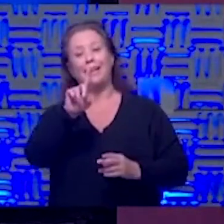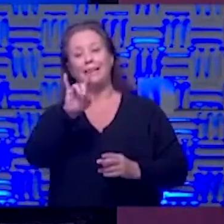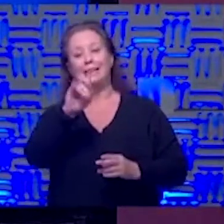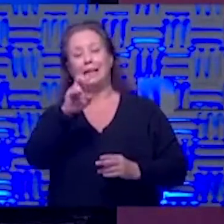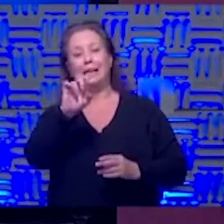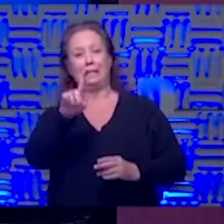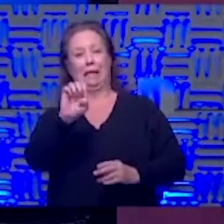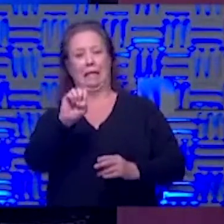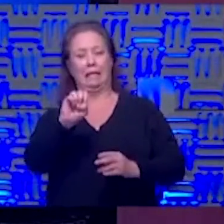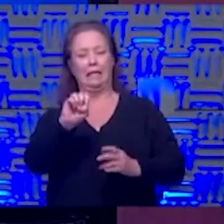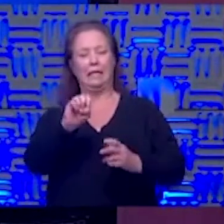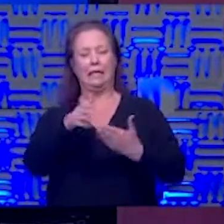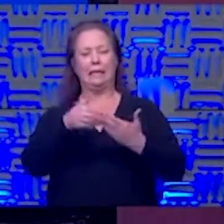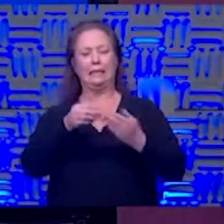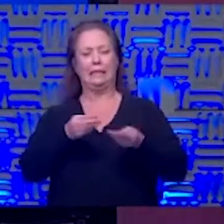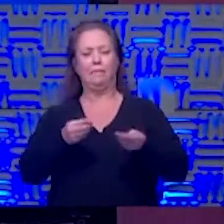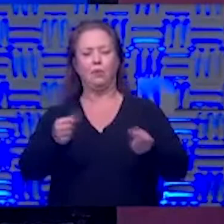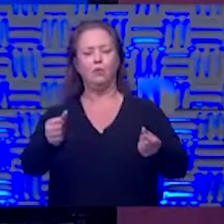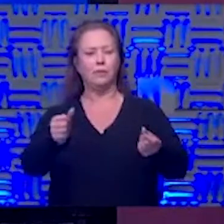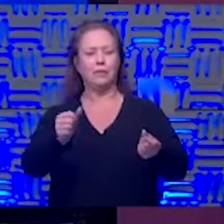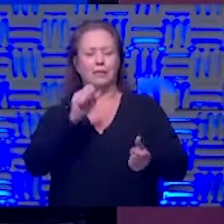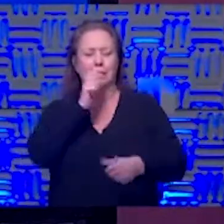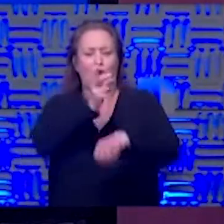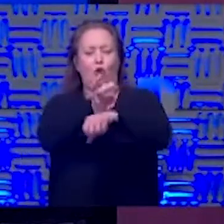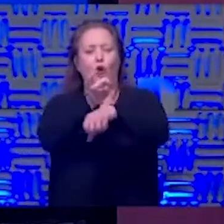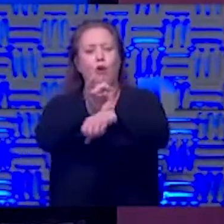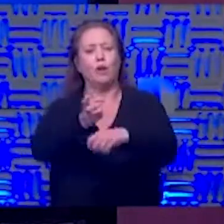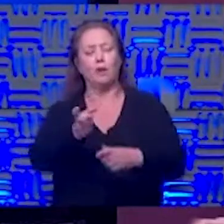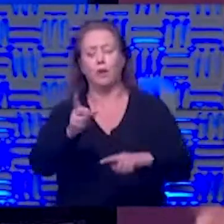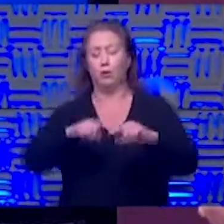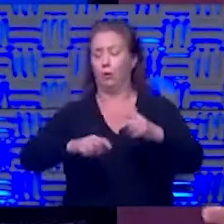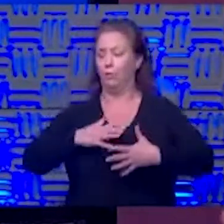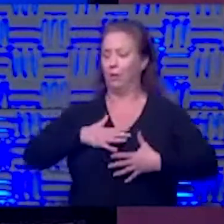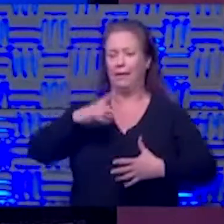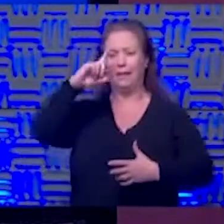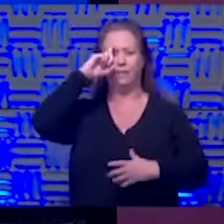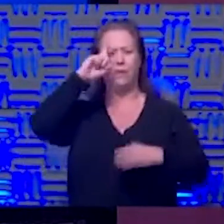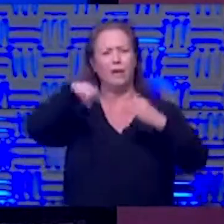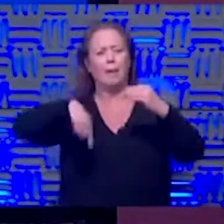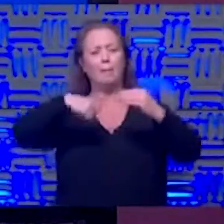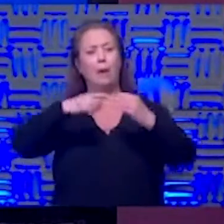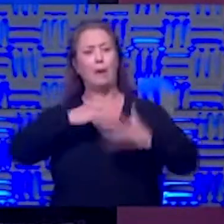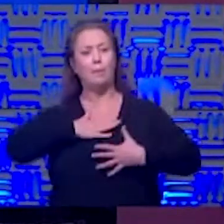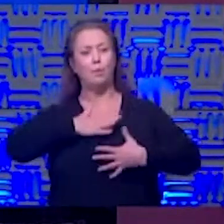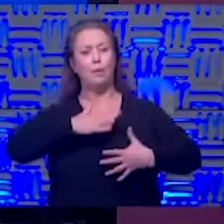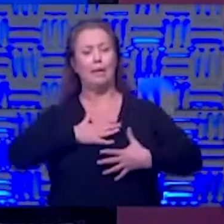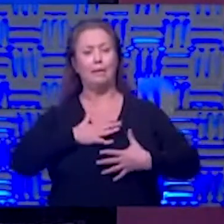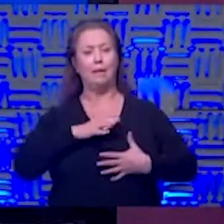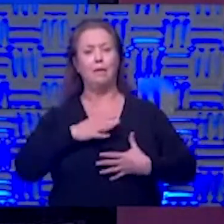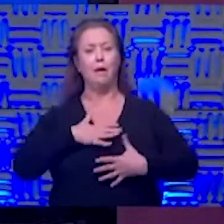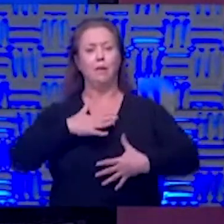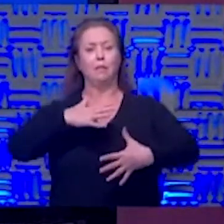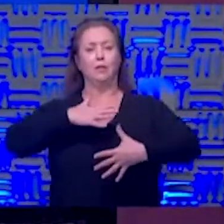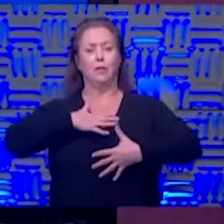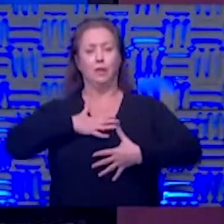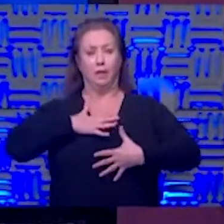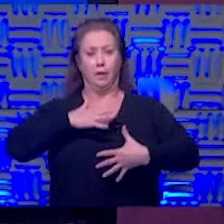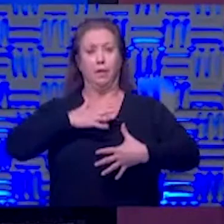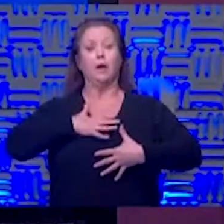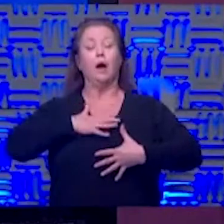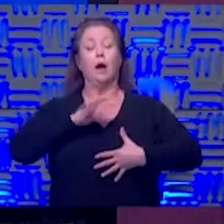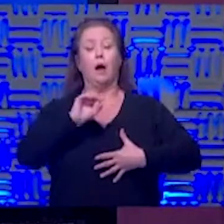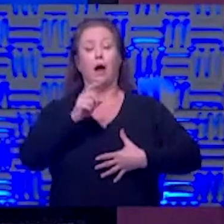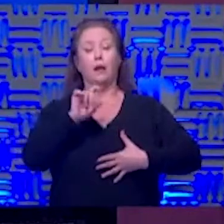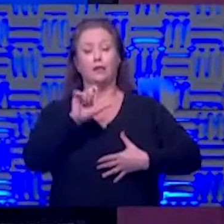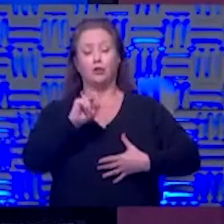easily through stuff it's not hard and otherwise you couldn't even breathe like think about this you can breathe in oxygen and oxygen actually